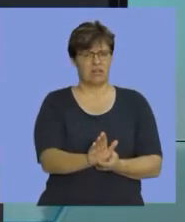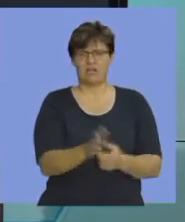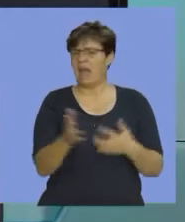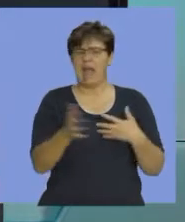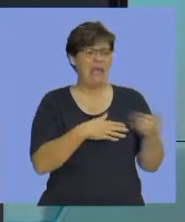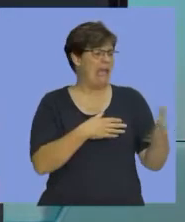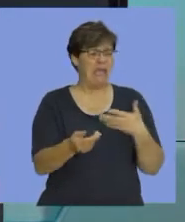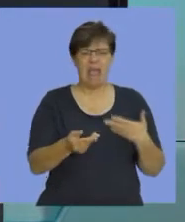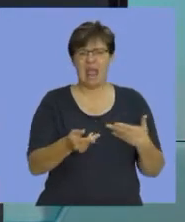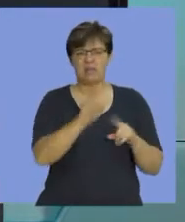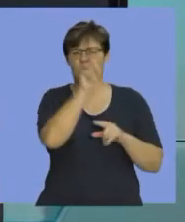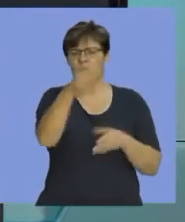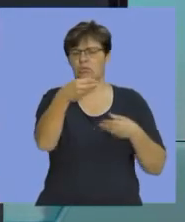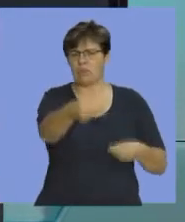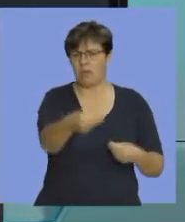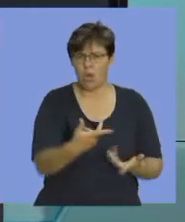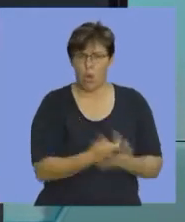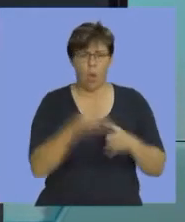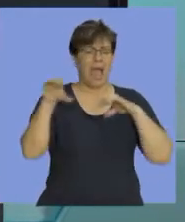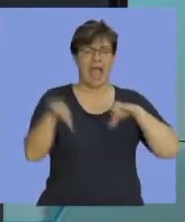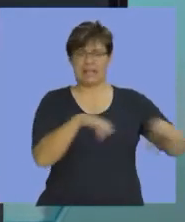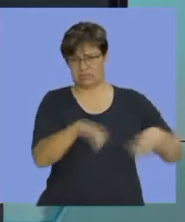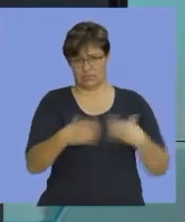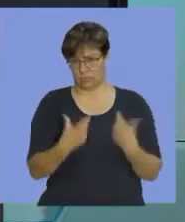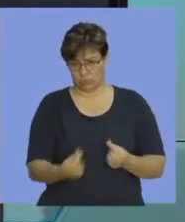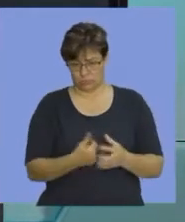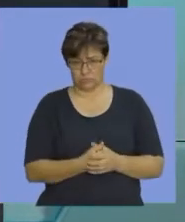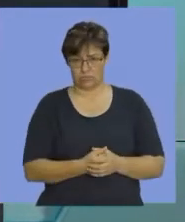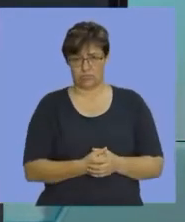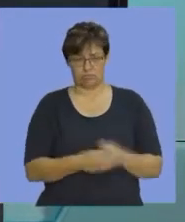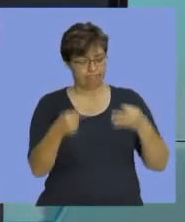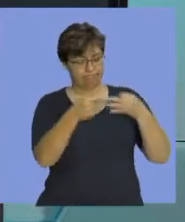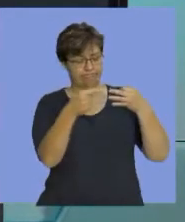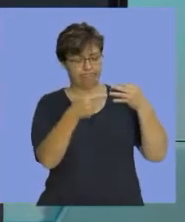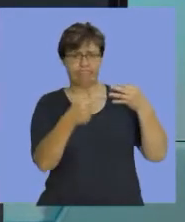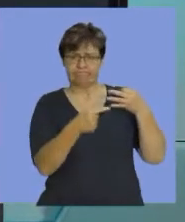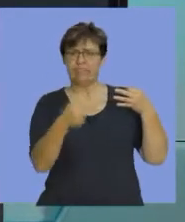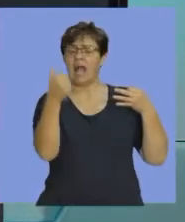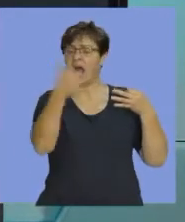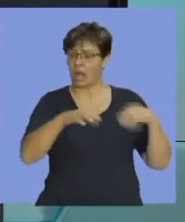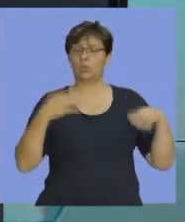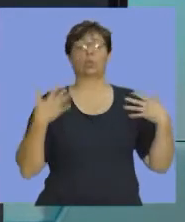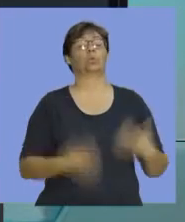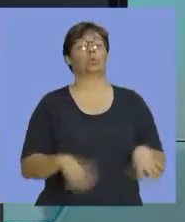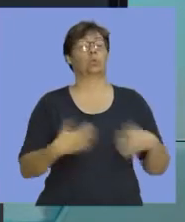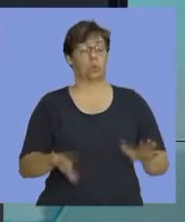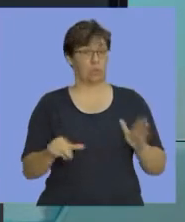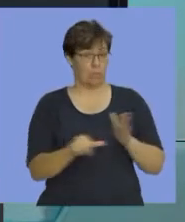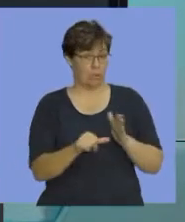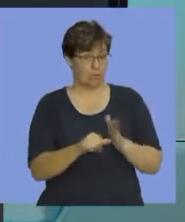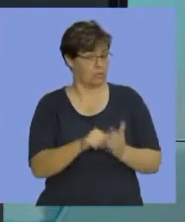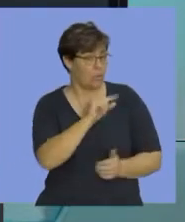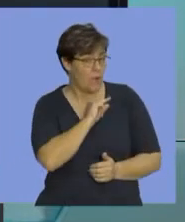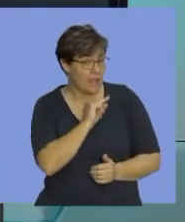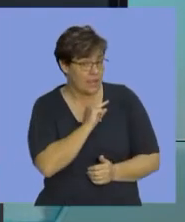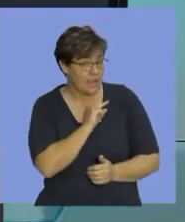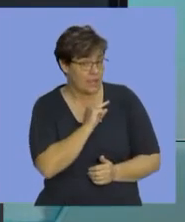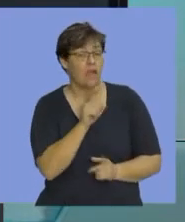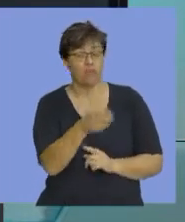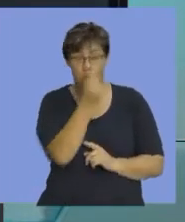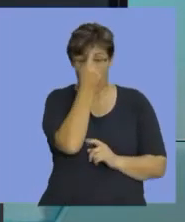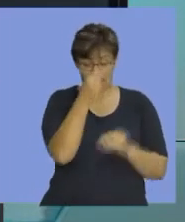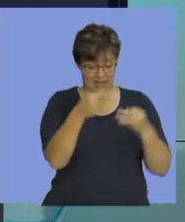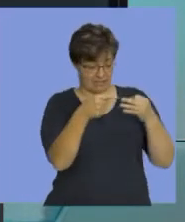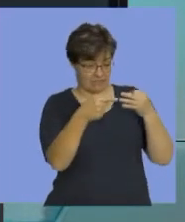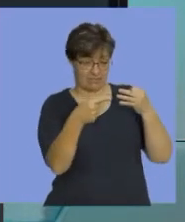question paper or in an activity that you are expected to do. So, these three accounts are critical because, remember, if you understand